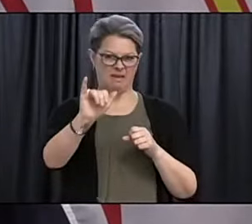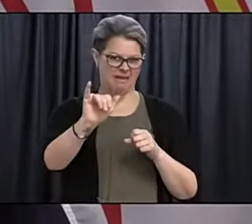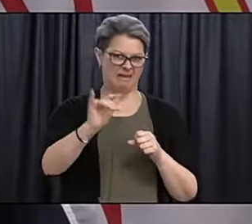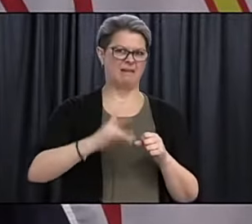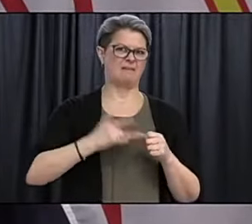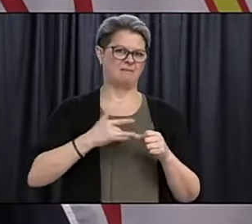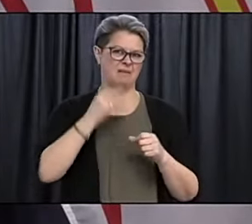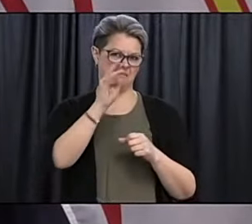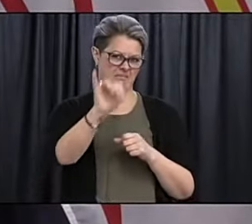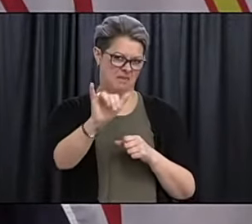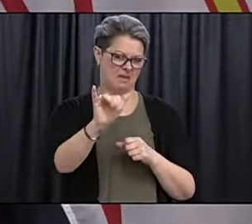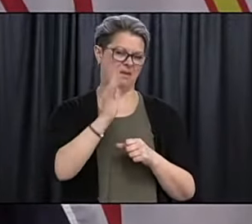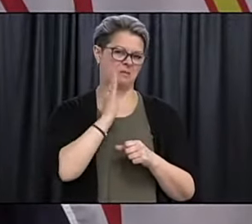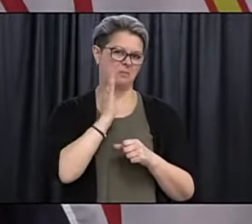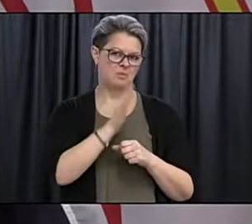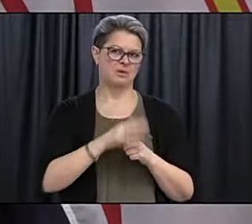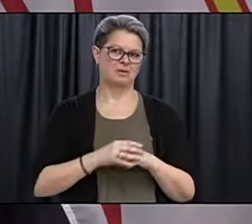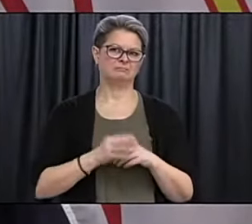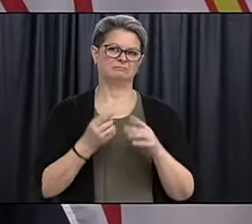we can start thinking about that.